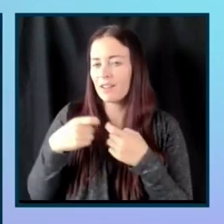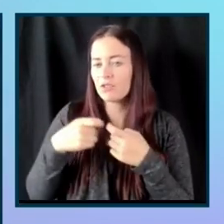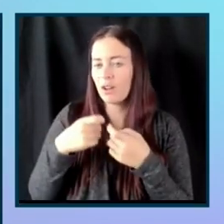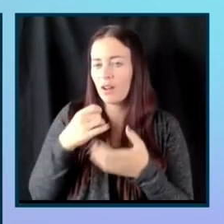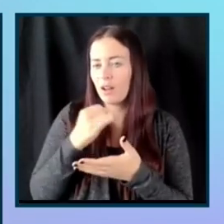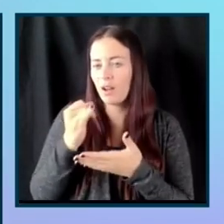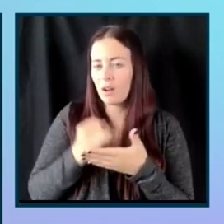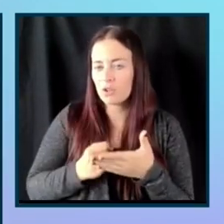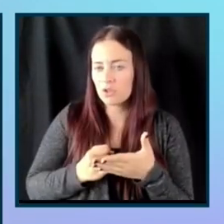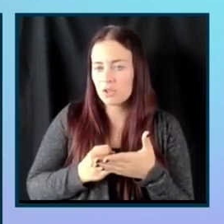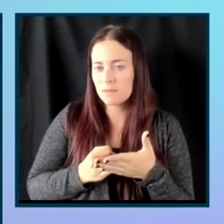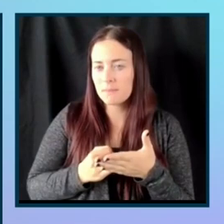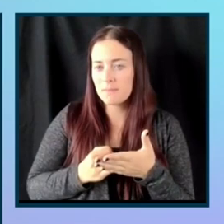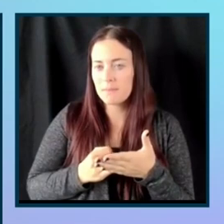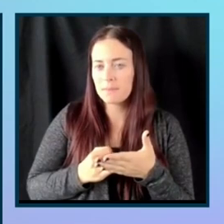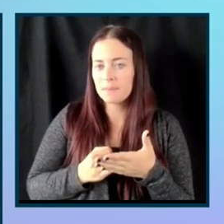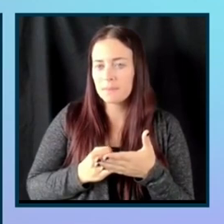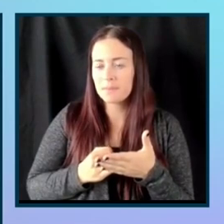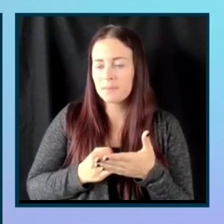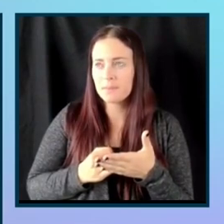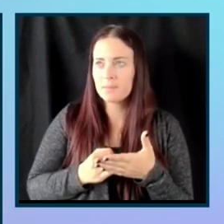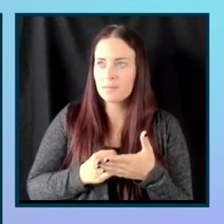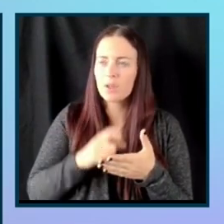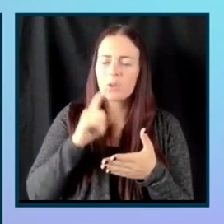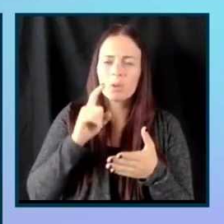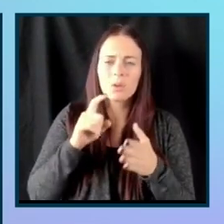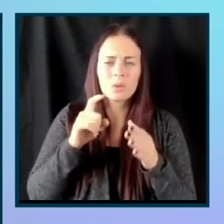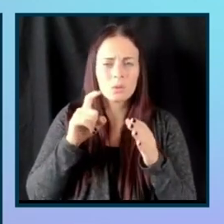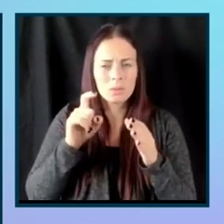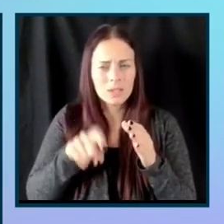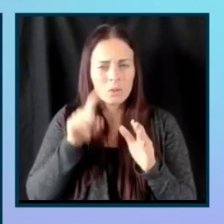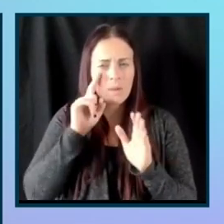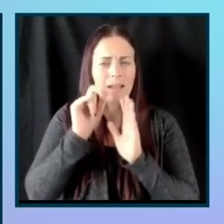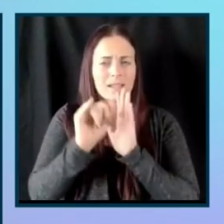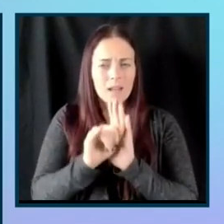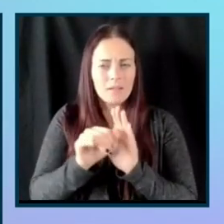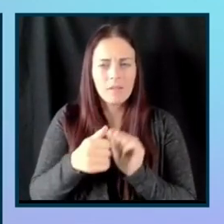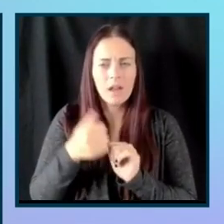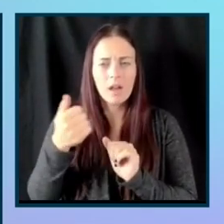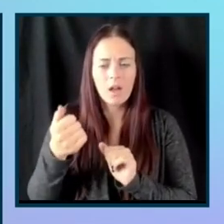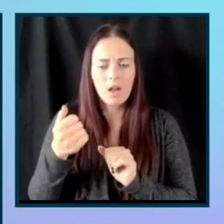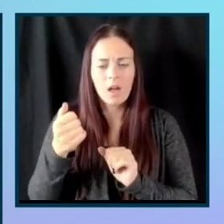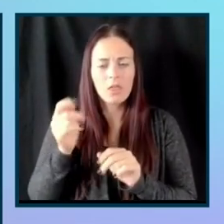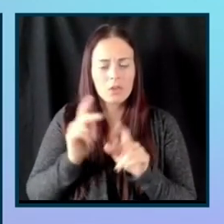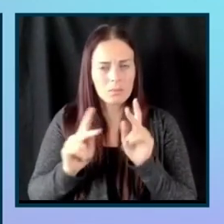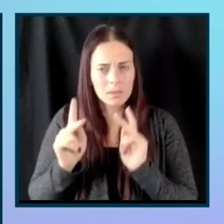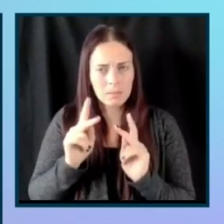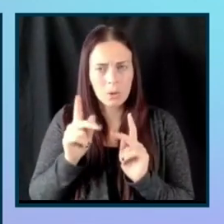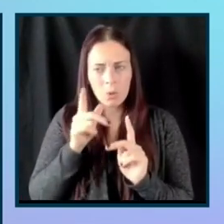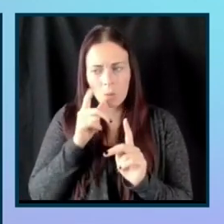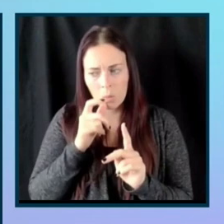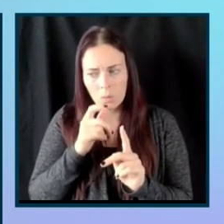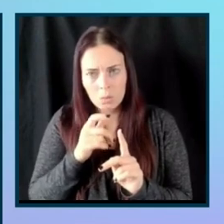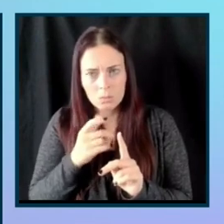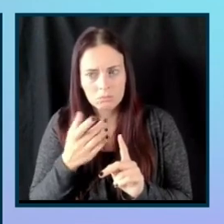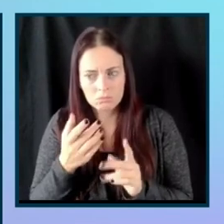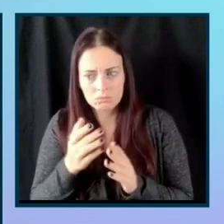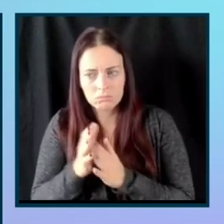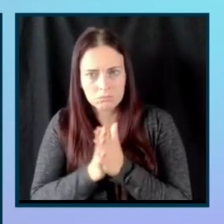you have to be able to identify like other folks who are also interested in inclusive,